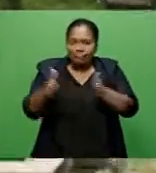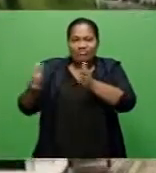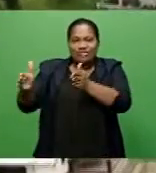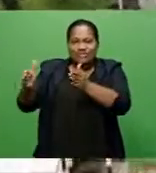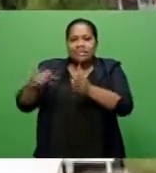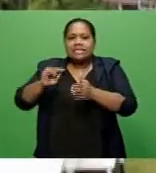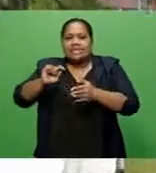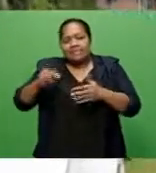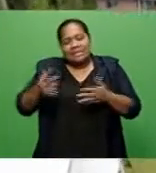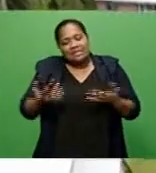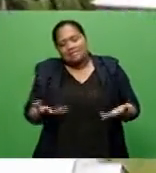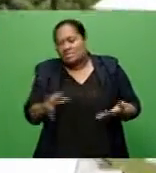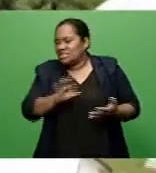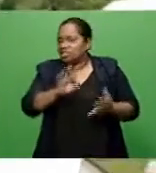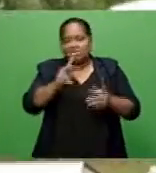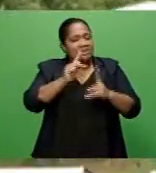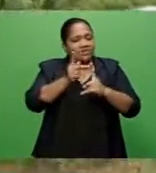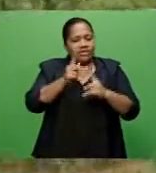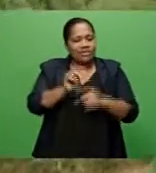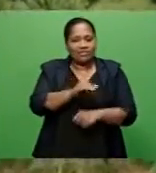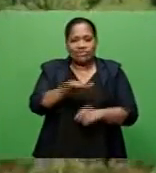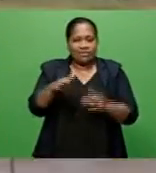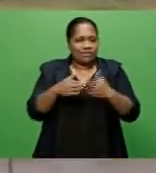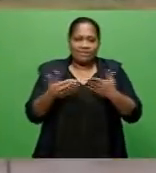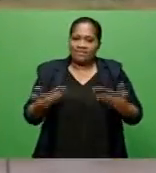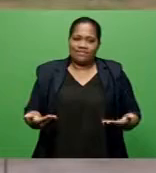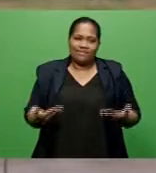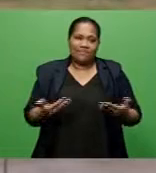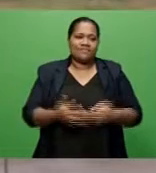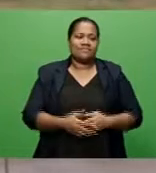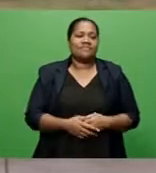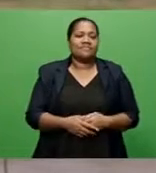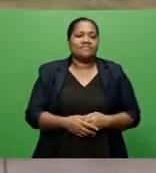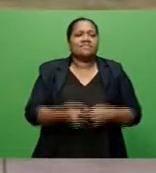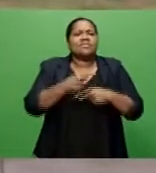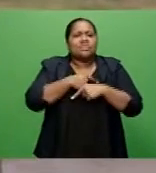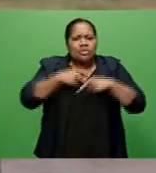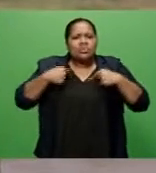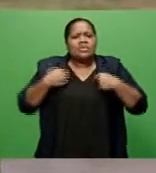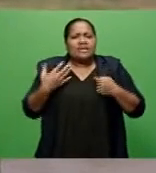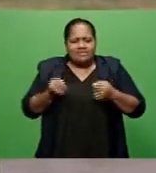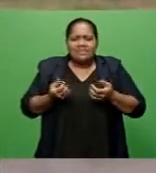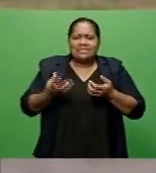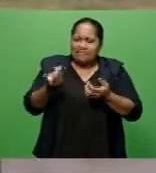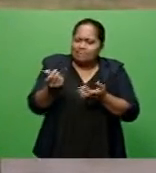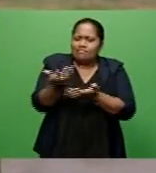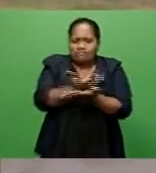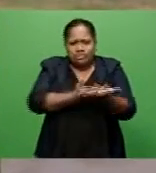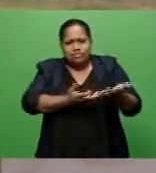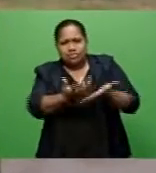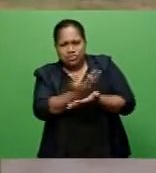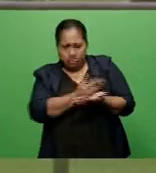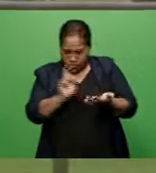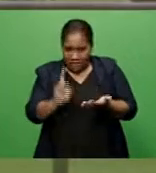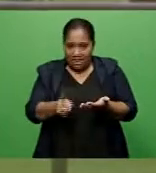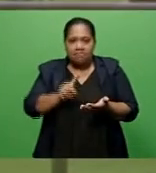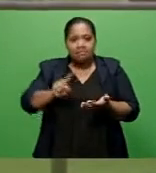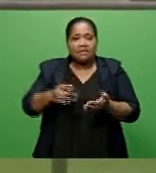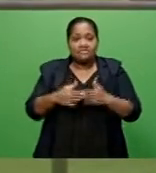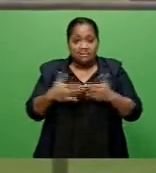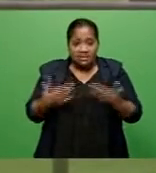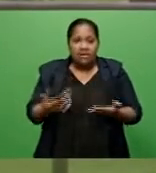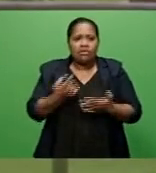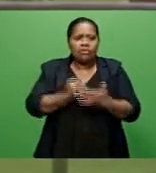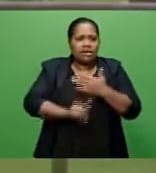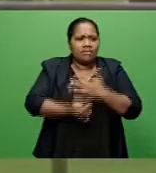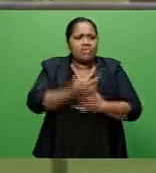having some discussion on that, but right now, villagers who intend to